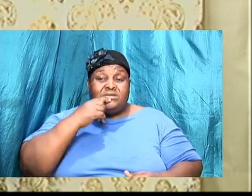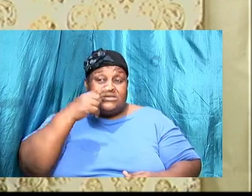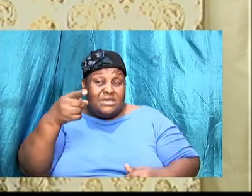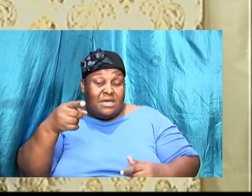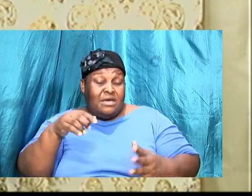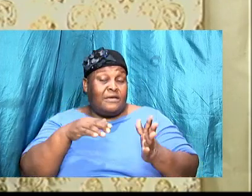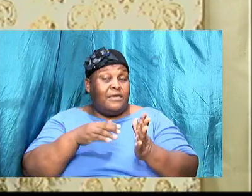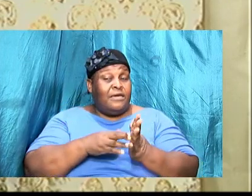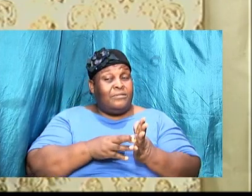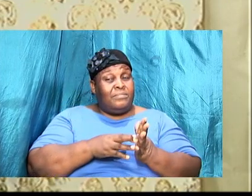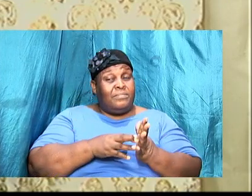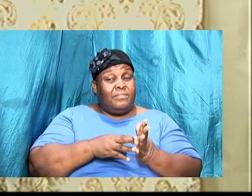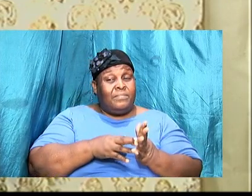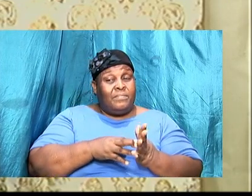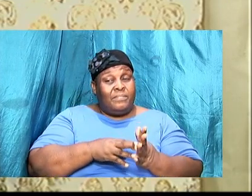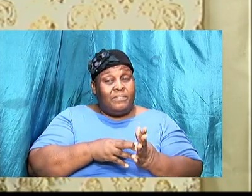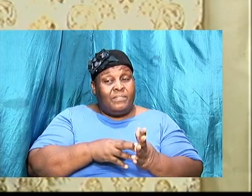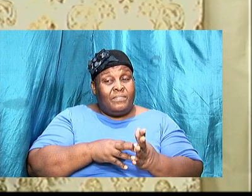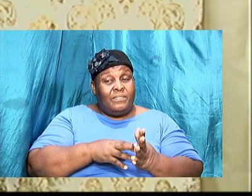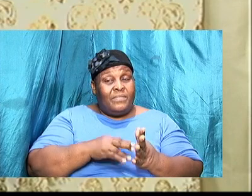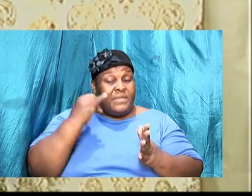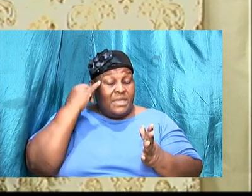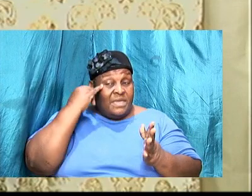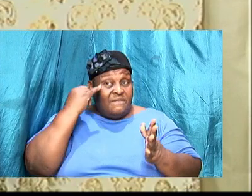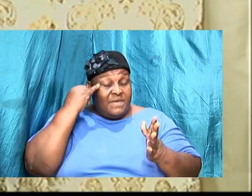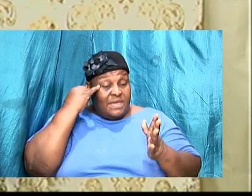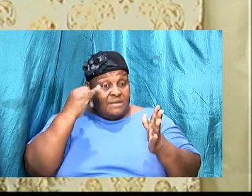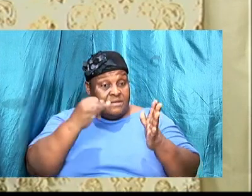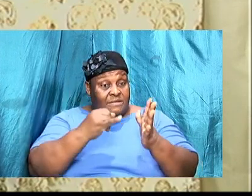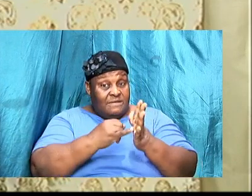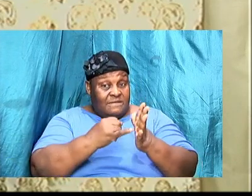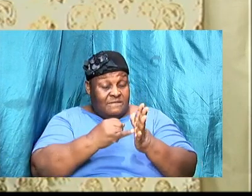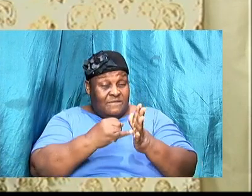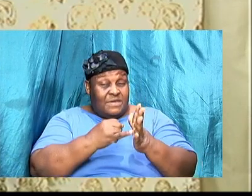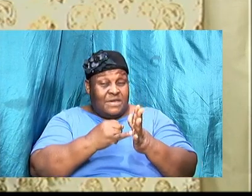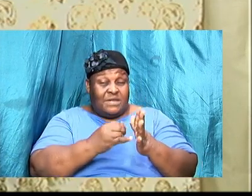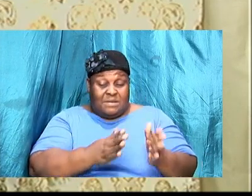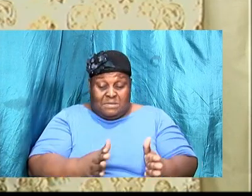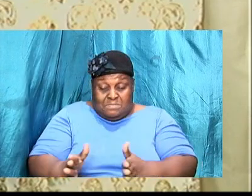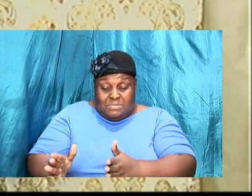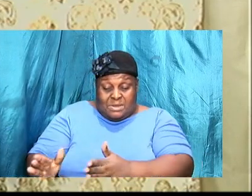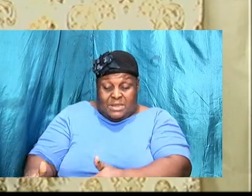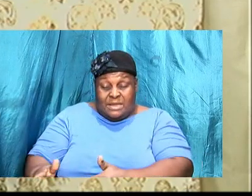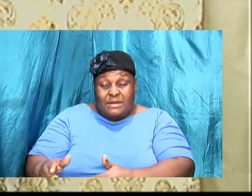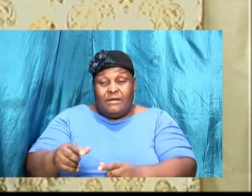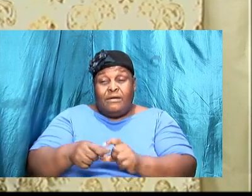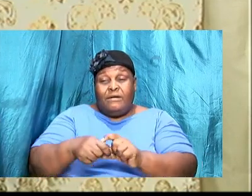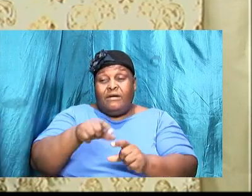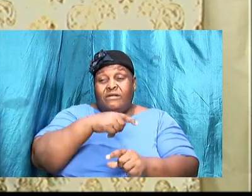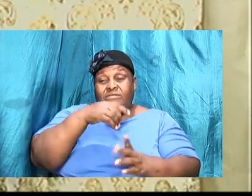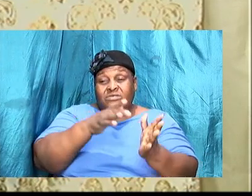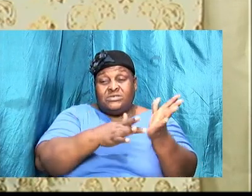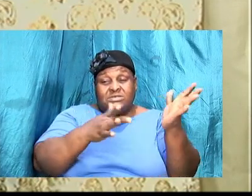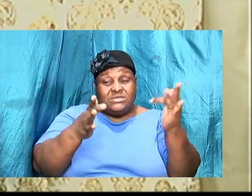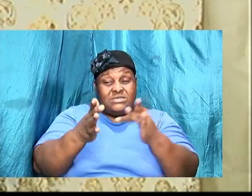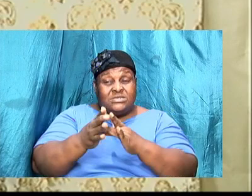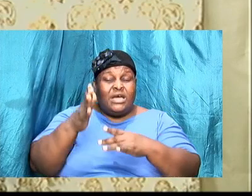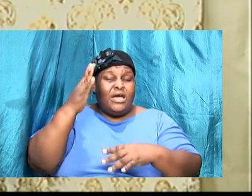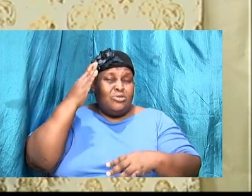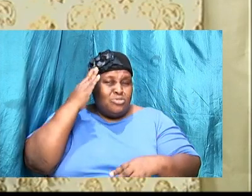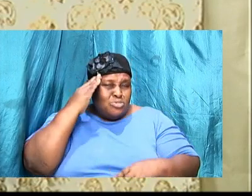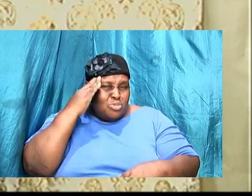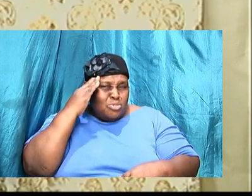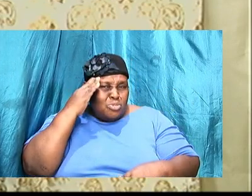if we identify the plan of the Lord, and we knowingly